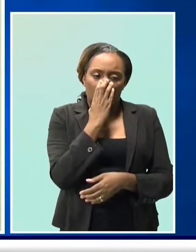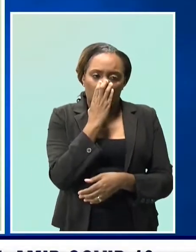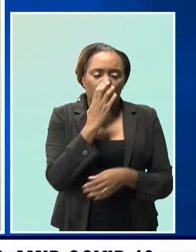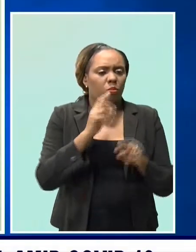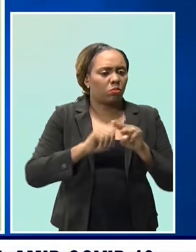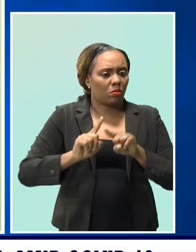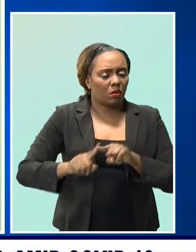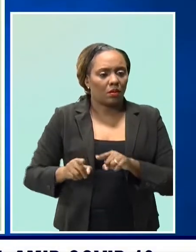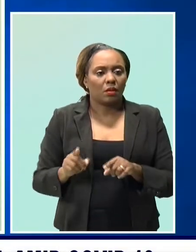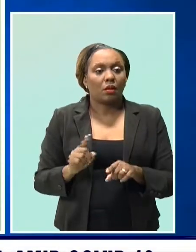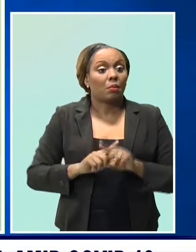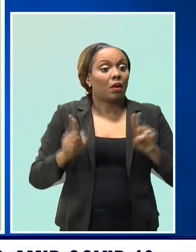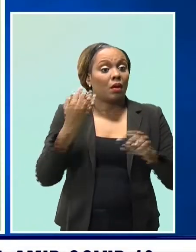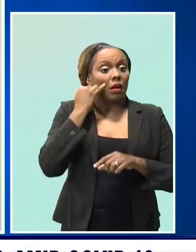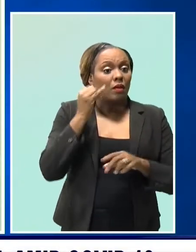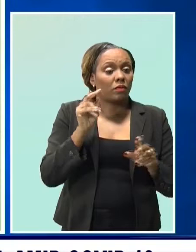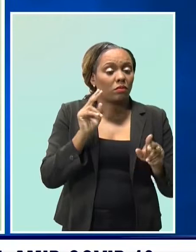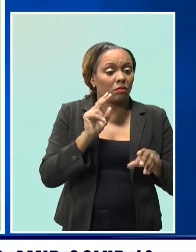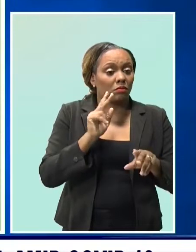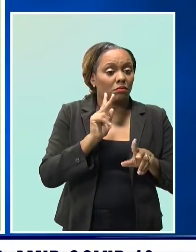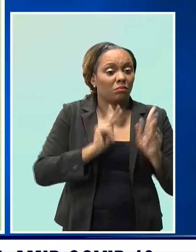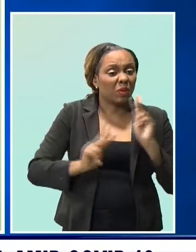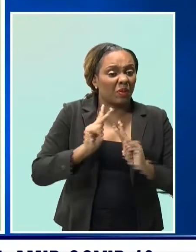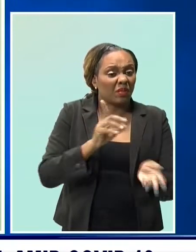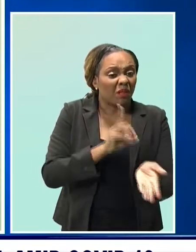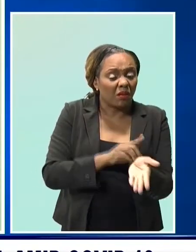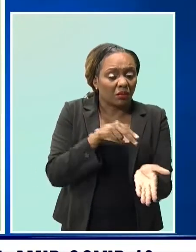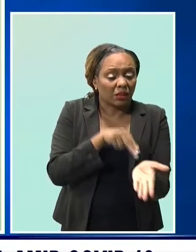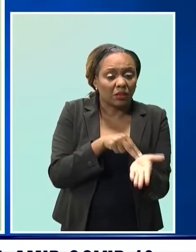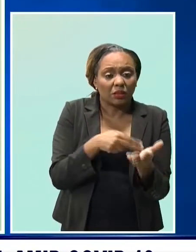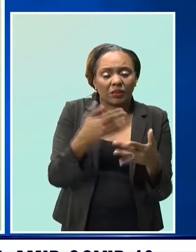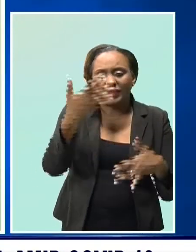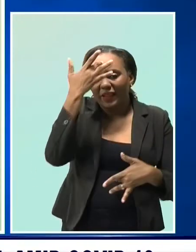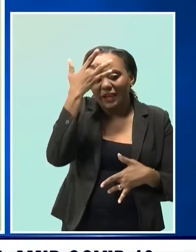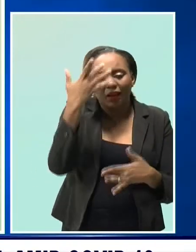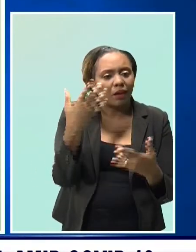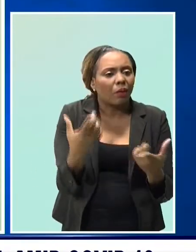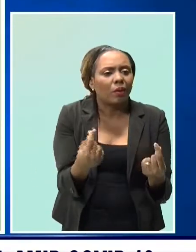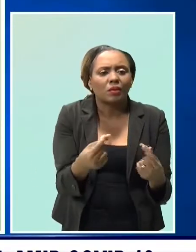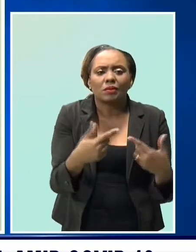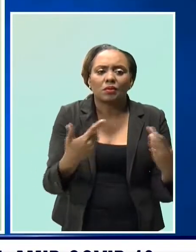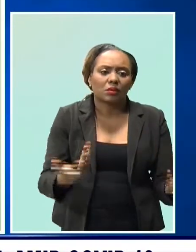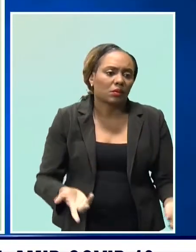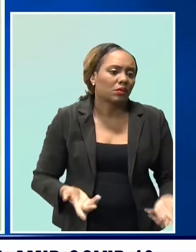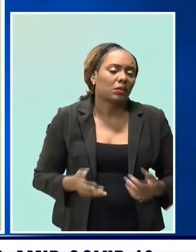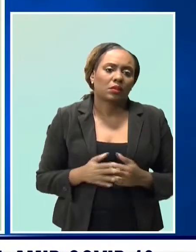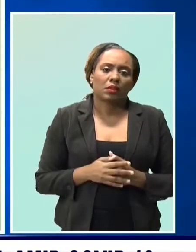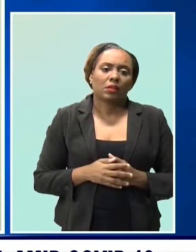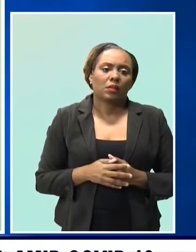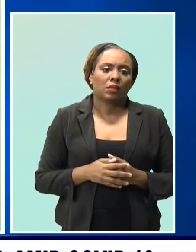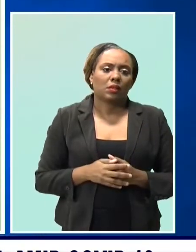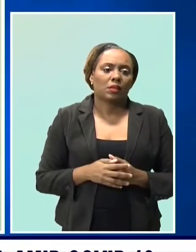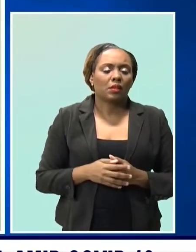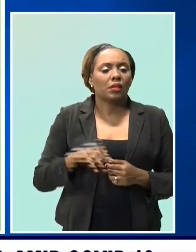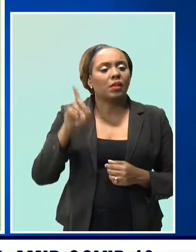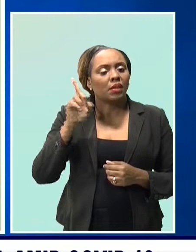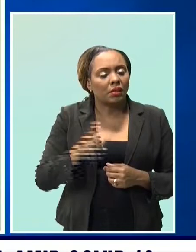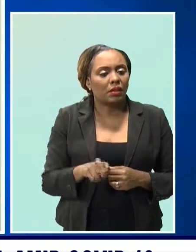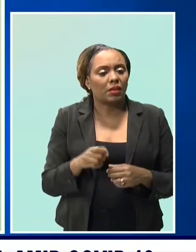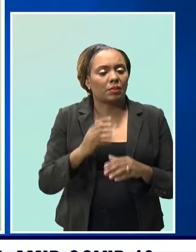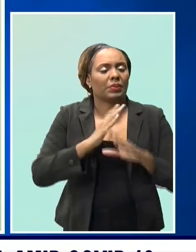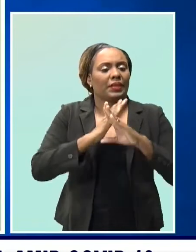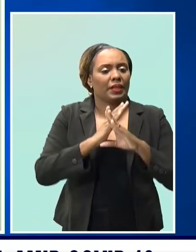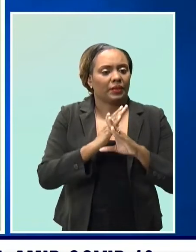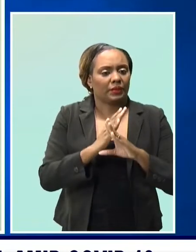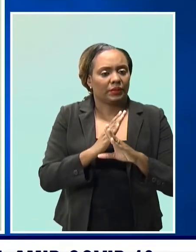So if we overwhelm the system, we will overwhelm our health care workers. They have the potential to get to also become ill. So I want